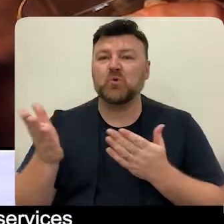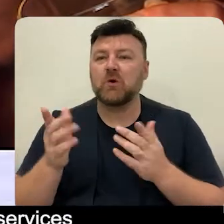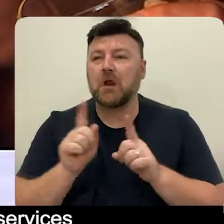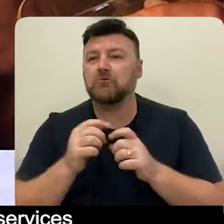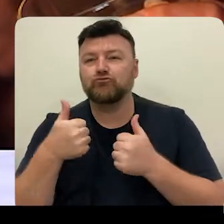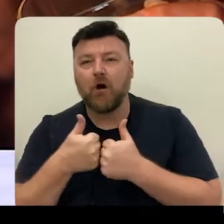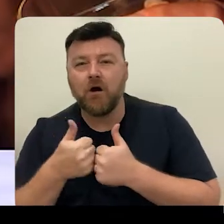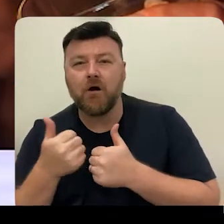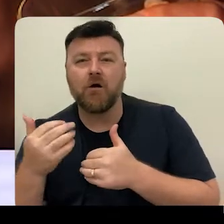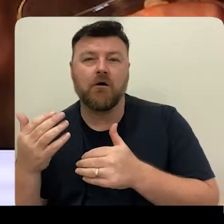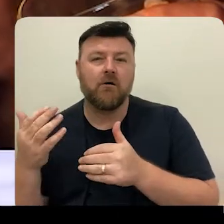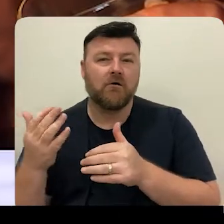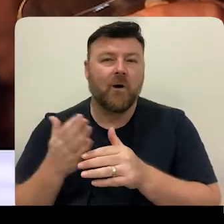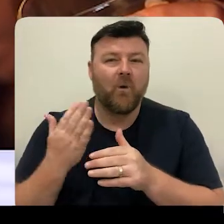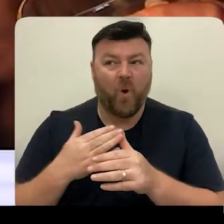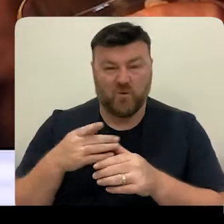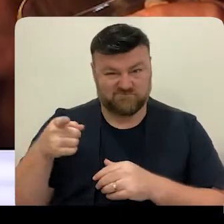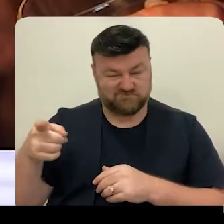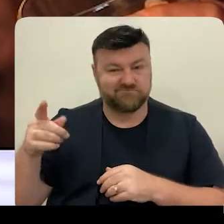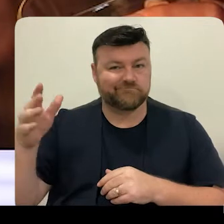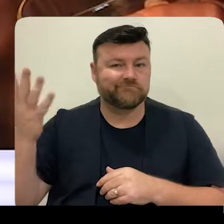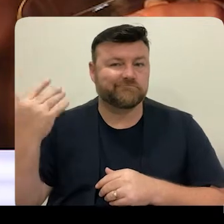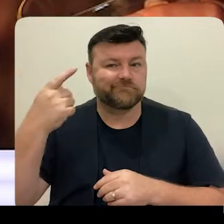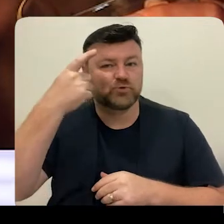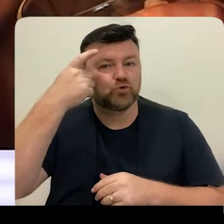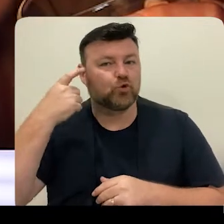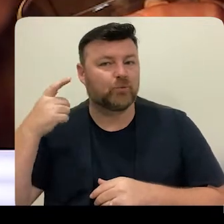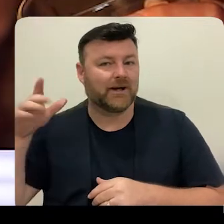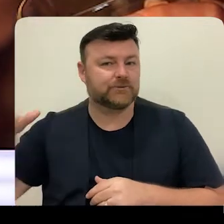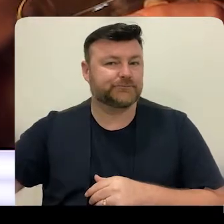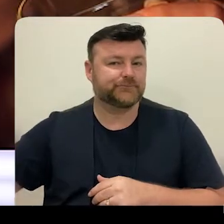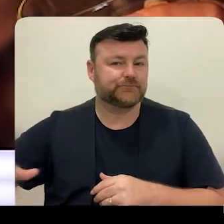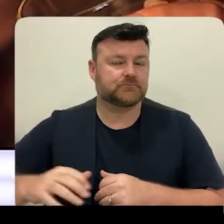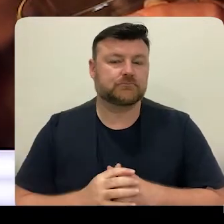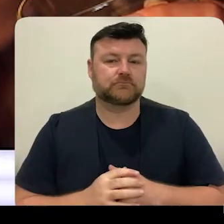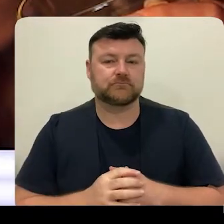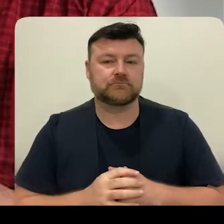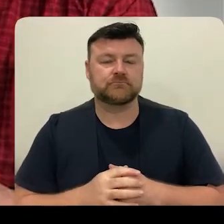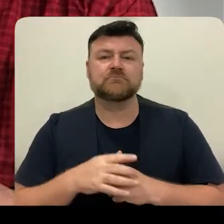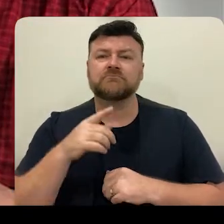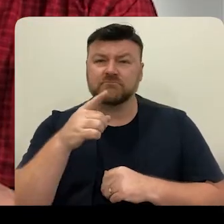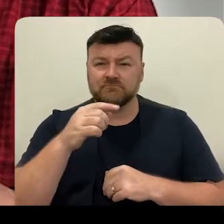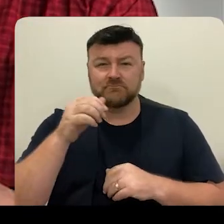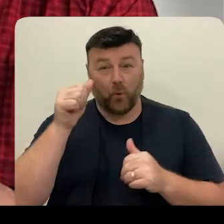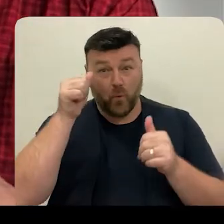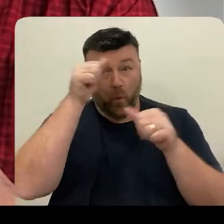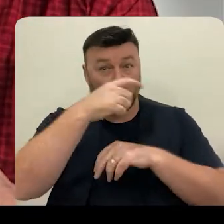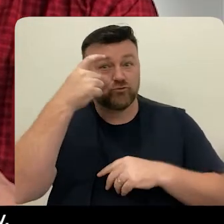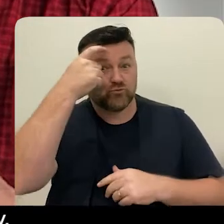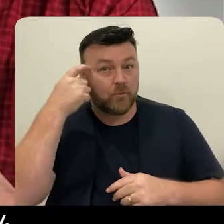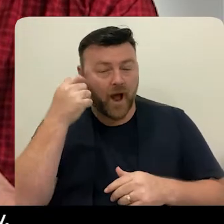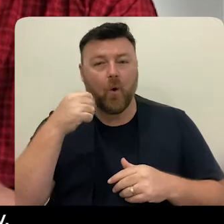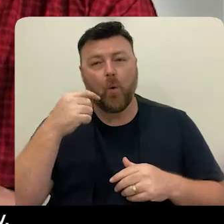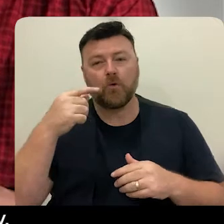have histories of childhood trauma. Trauma-informed care is essential. It needs to be throughout